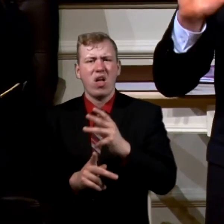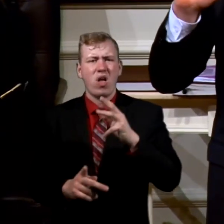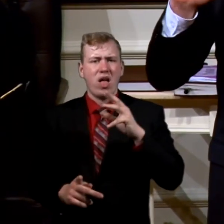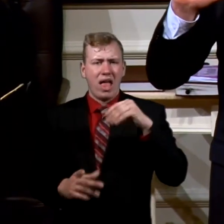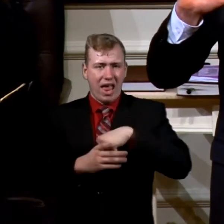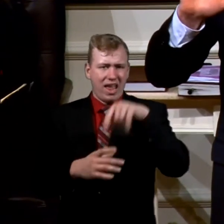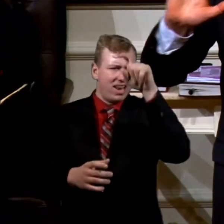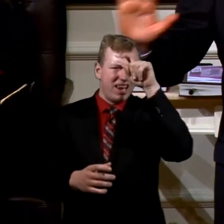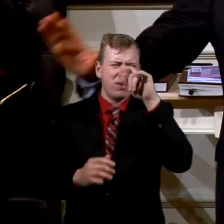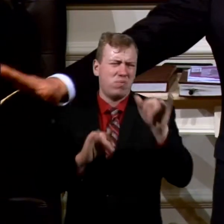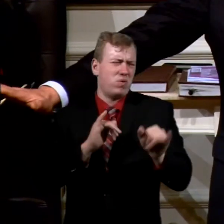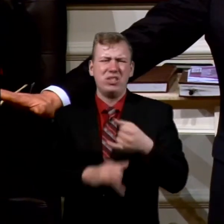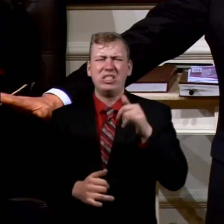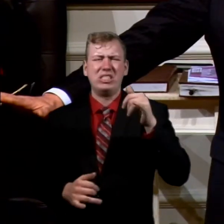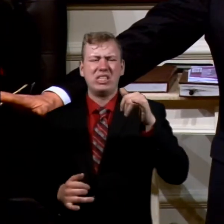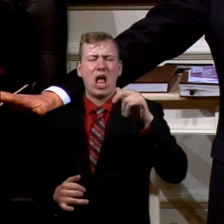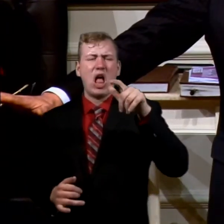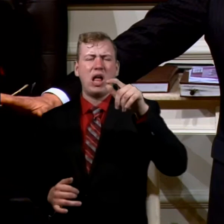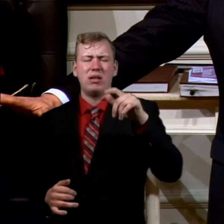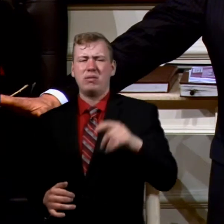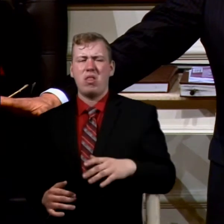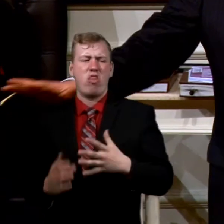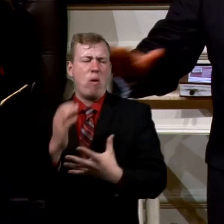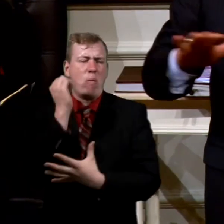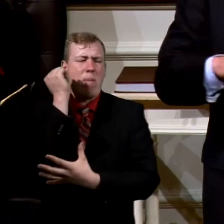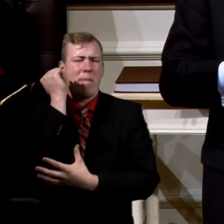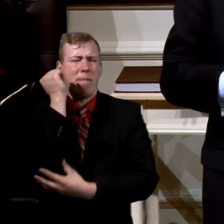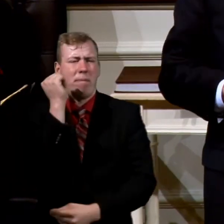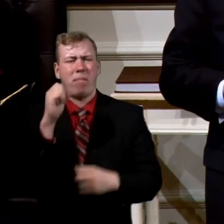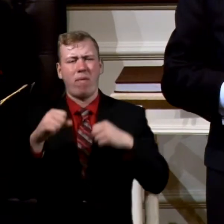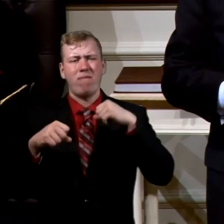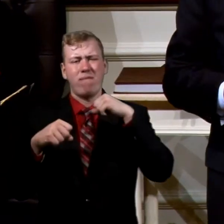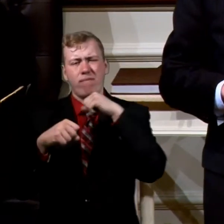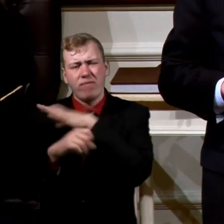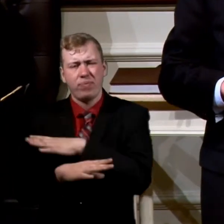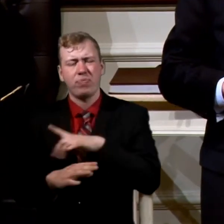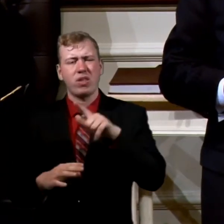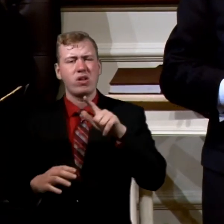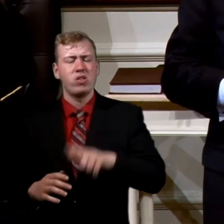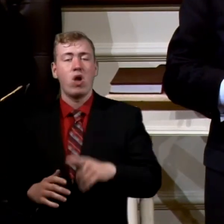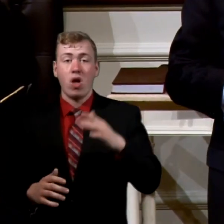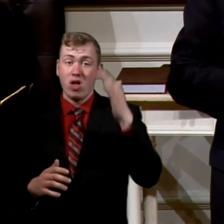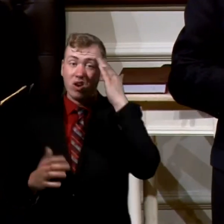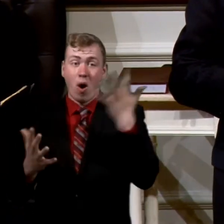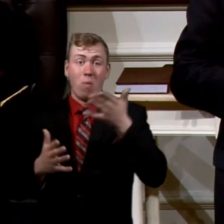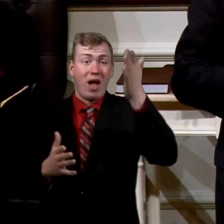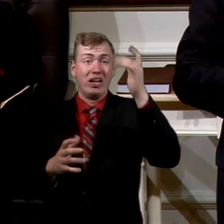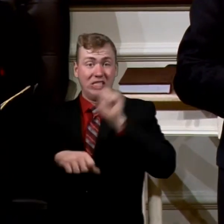He said they were just the lowlifes. Guess what job God gave him for 40 years?